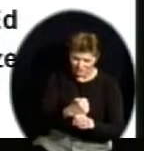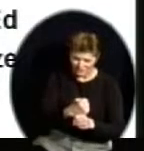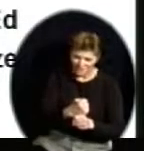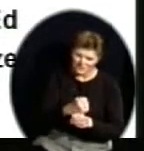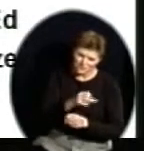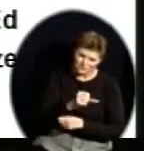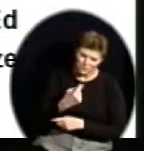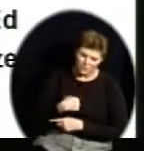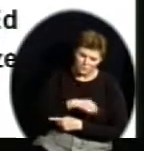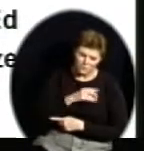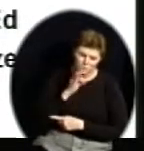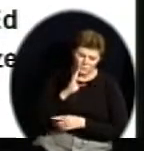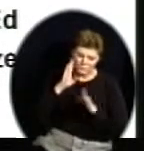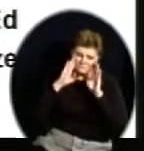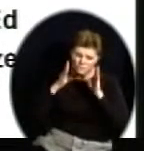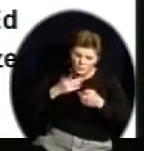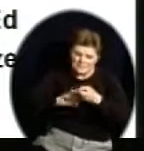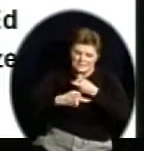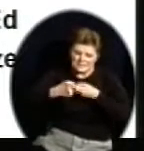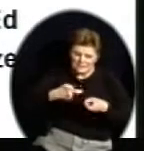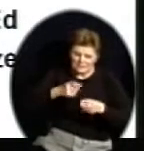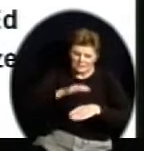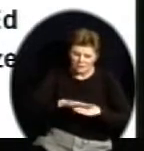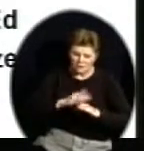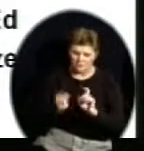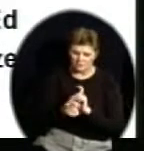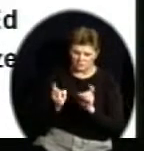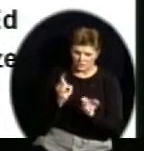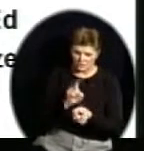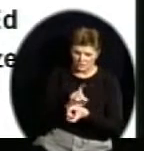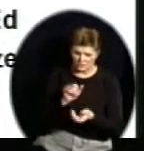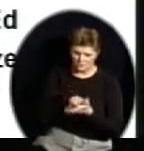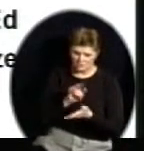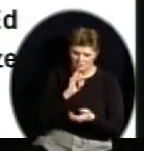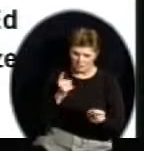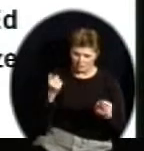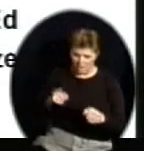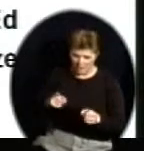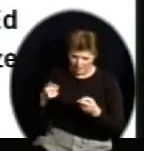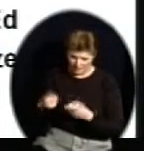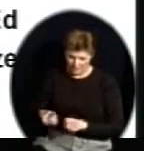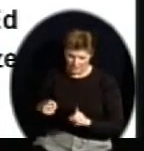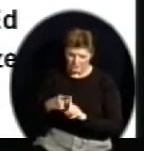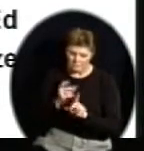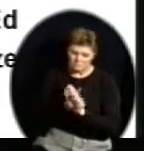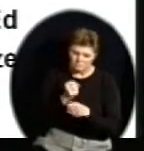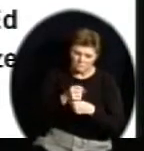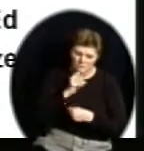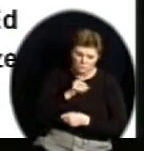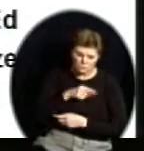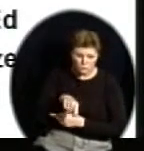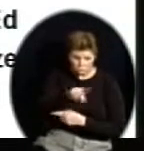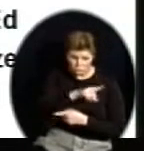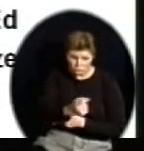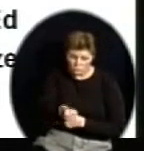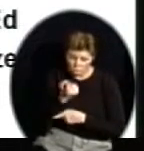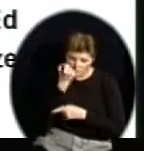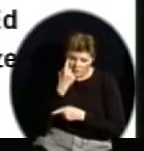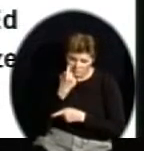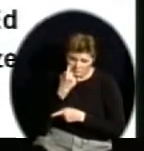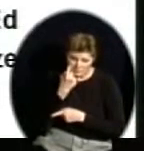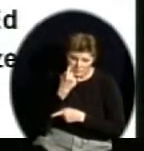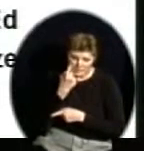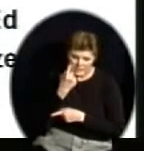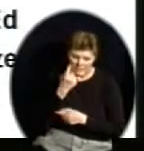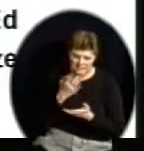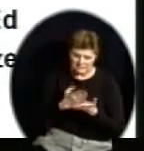AYP program, and the Kansas assessment program. So we wanted to make sure that you felt schooled in all the changes, some of which are as recent